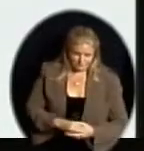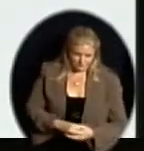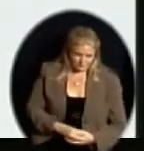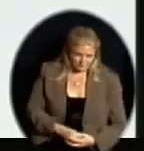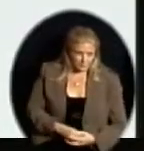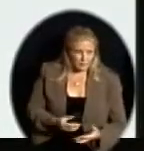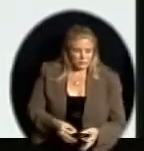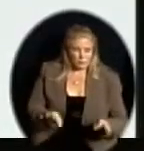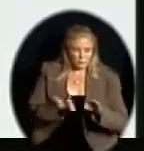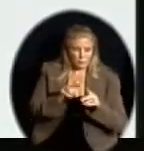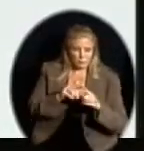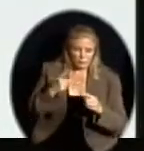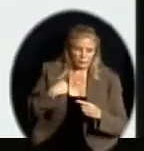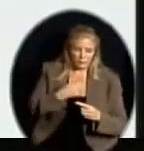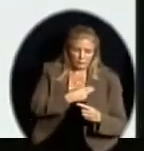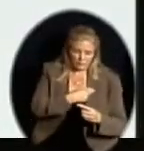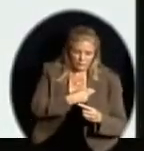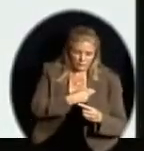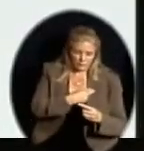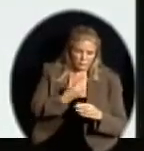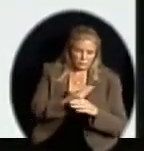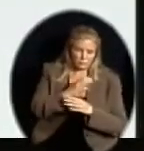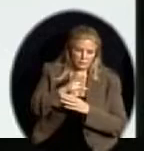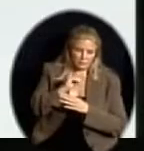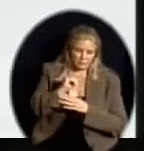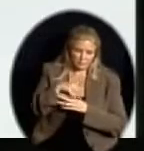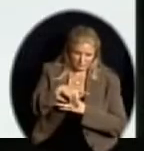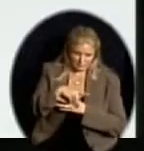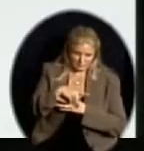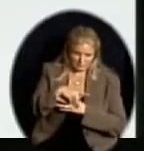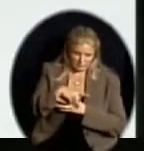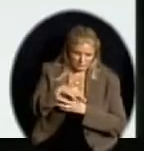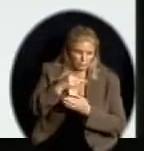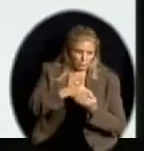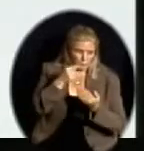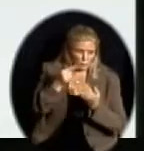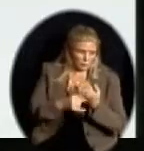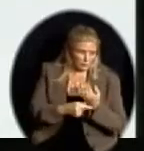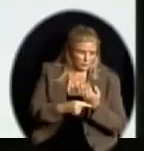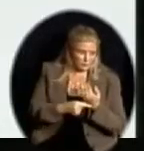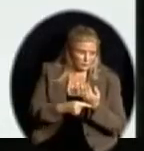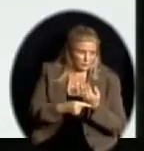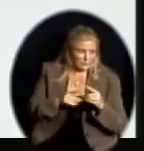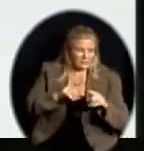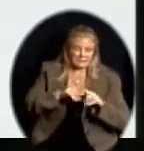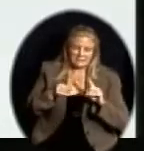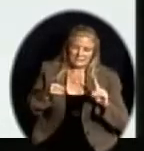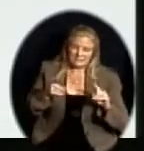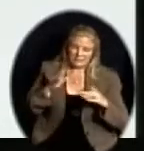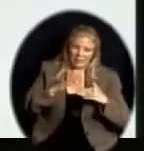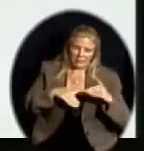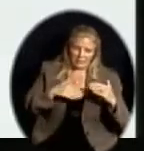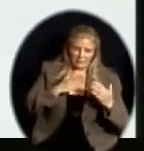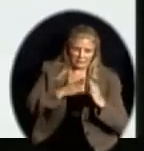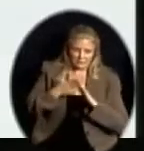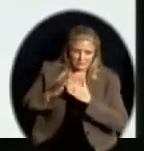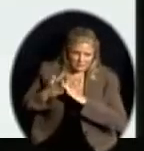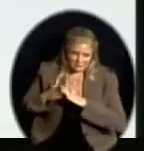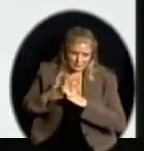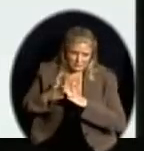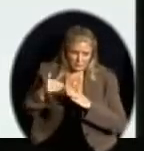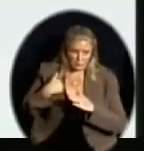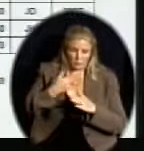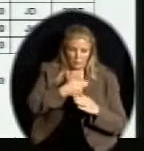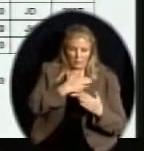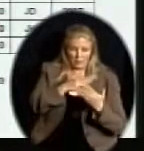What's important to us is we work off of a CIP program, a capital improvement program. This is a little different than the city. They list all their big projects. We list all of our